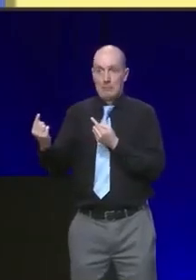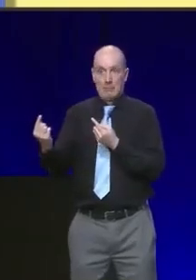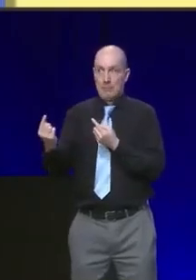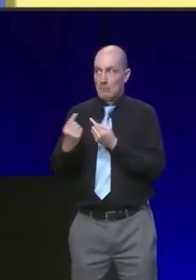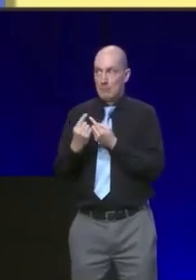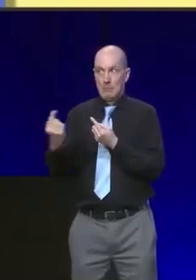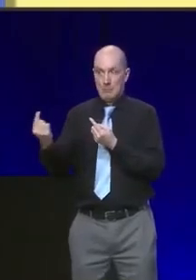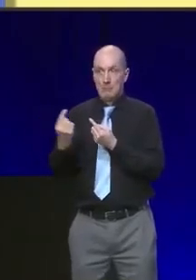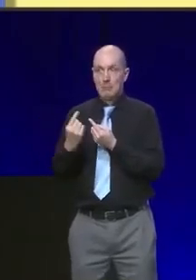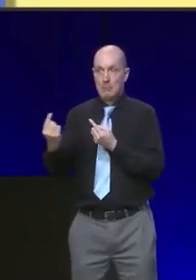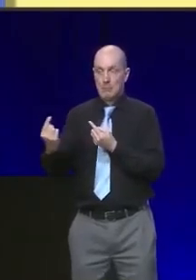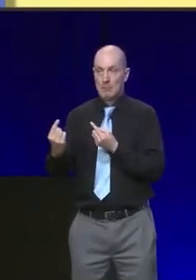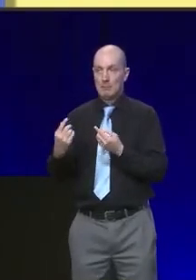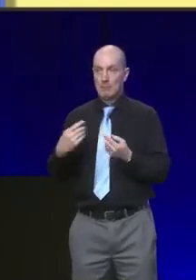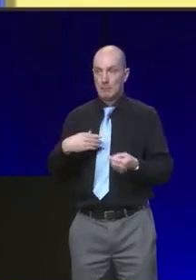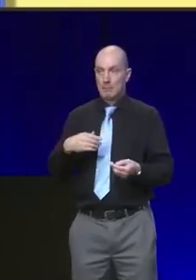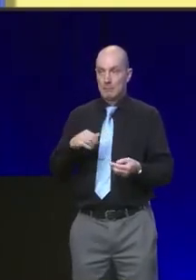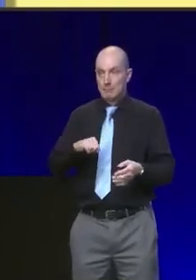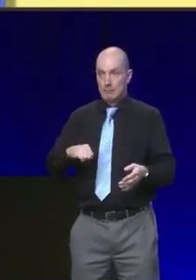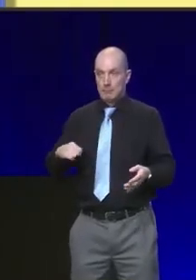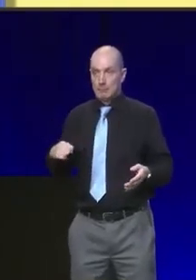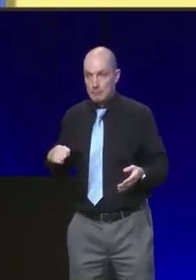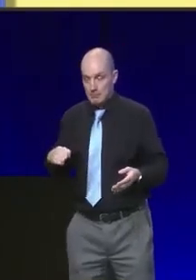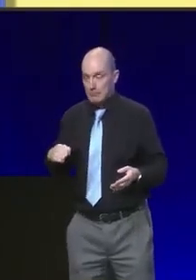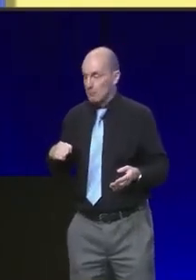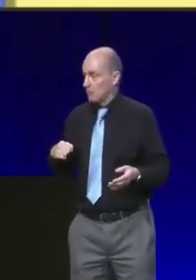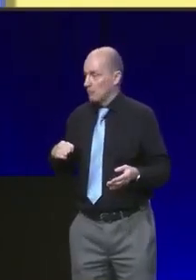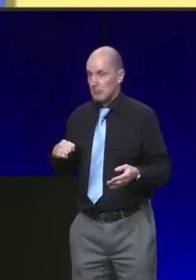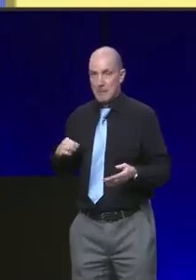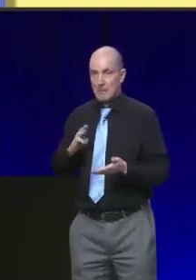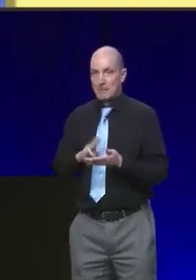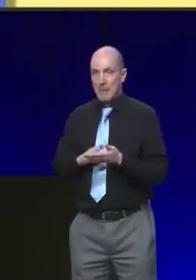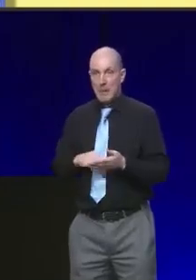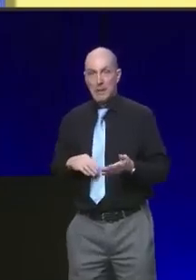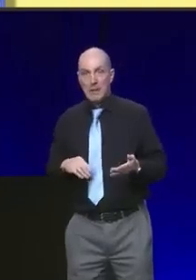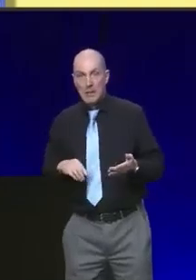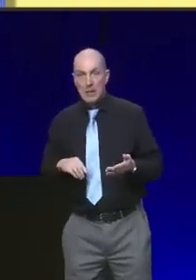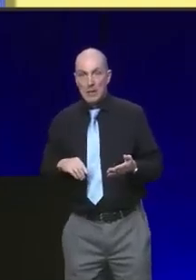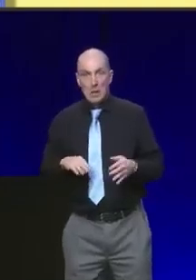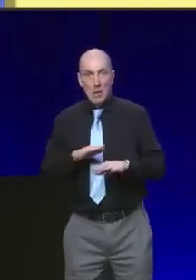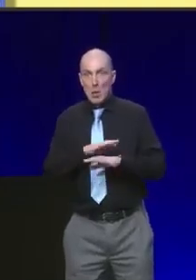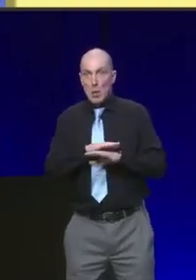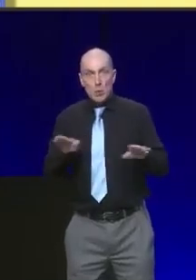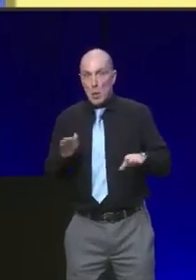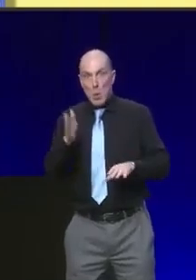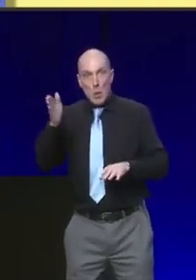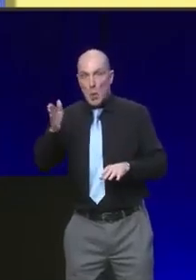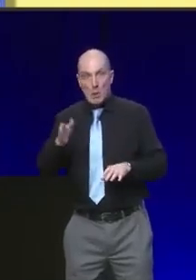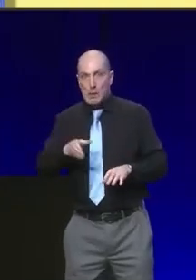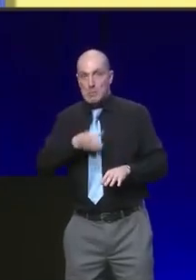On the way out of the house, I remember my mother shouting to me, whatever you do, don't go to the pub.